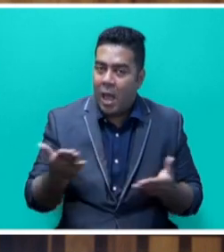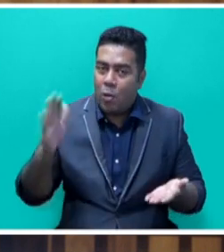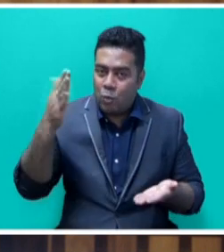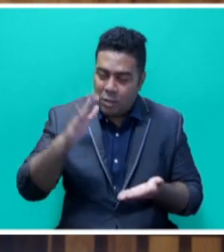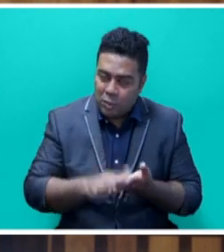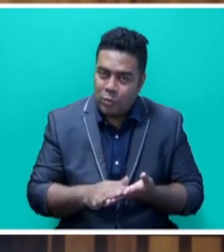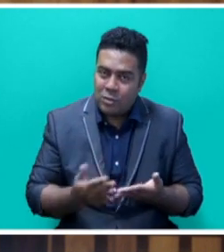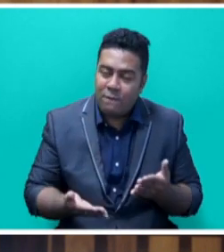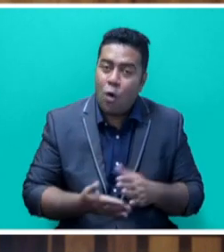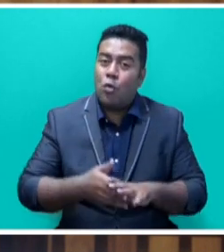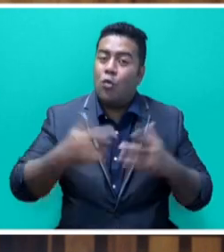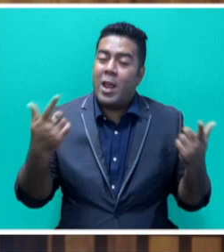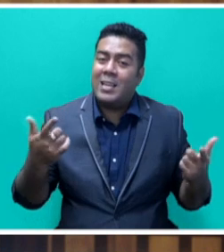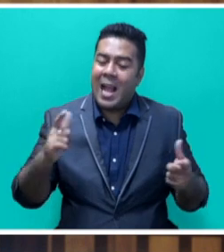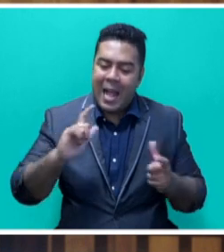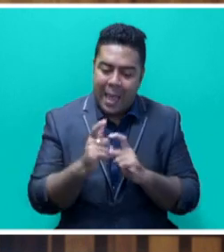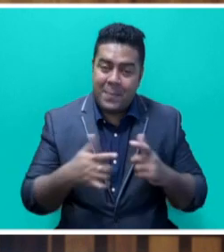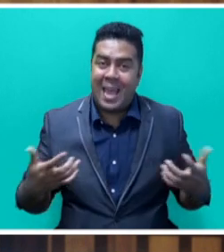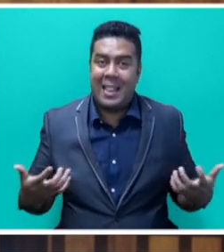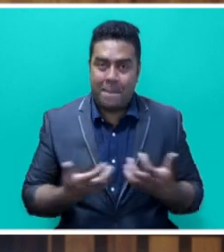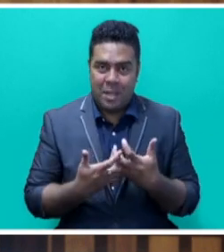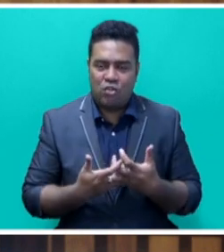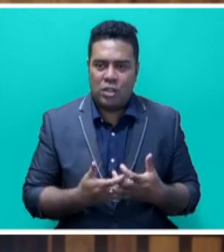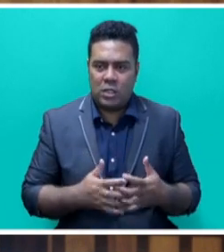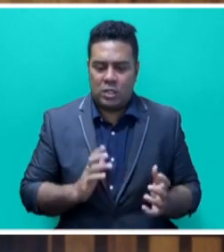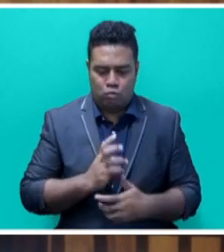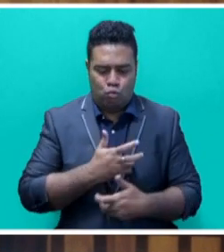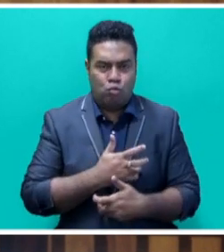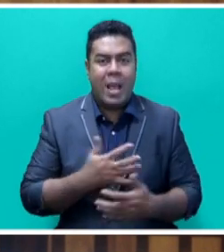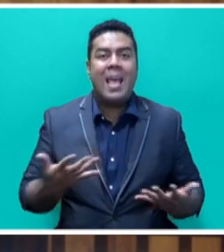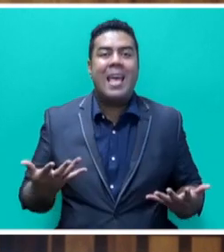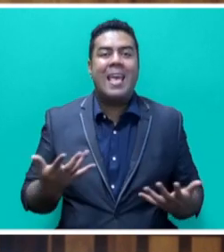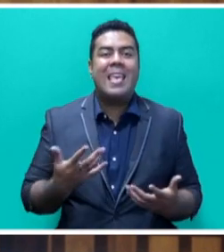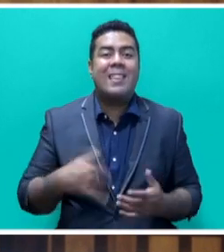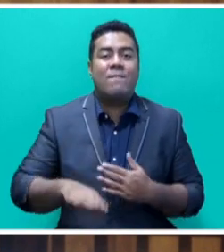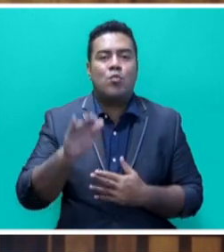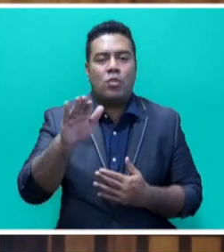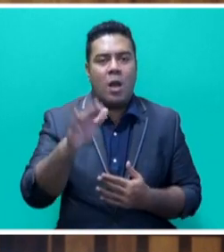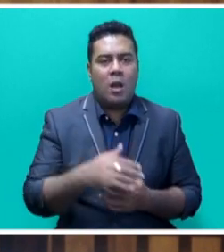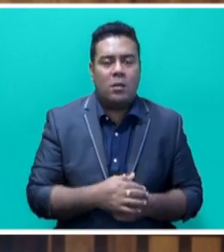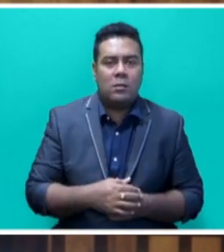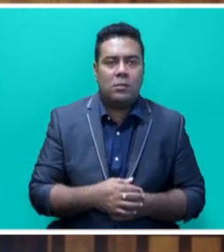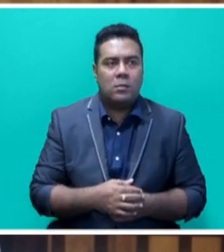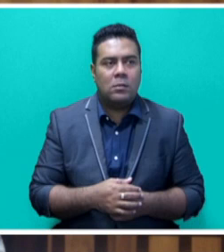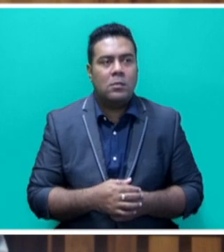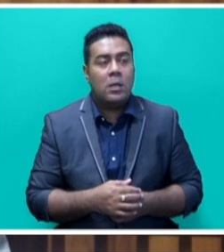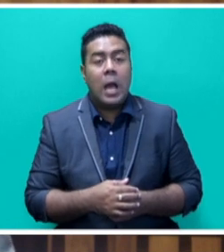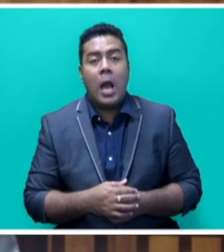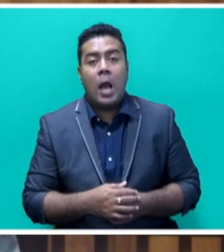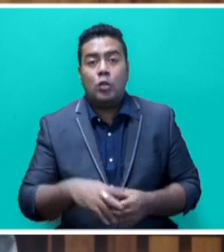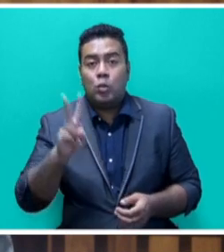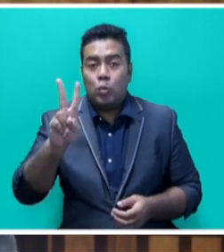need for greater climate adaptation in the future. Mr. Speaker, sir, our goals for climate ambition in Glasgow are 2.